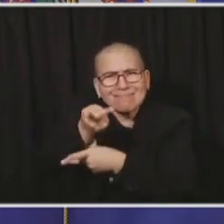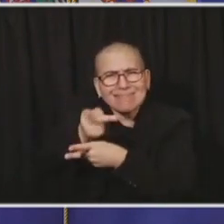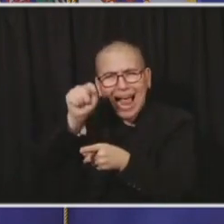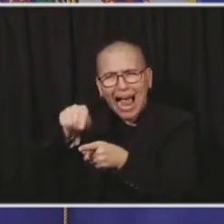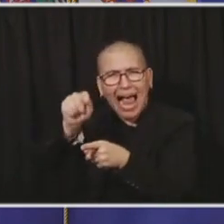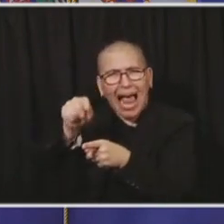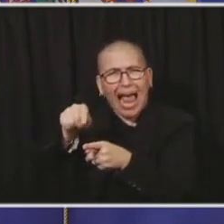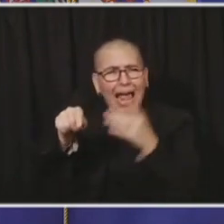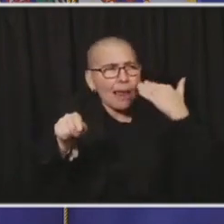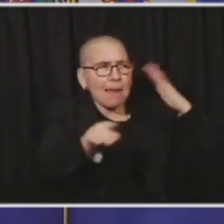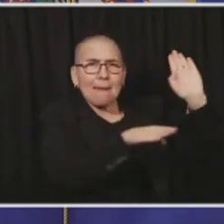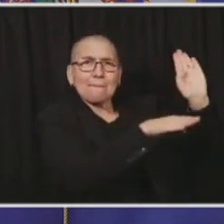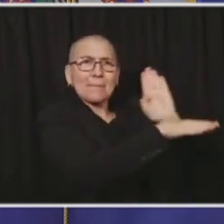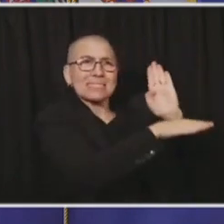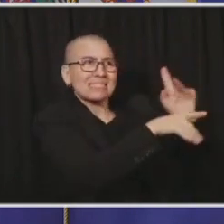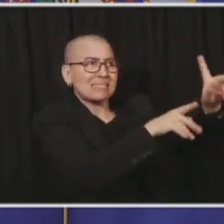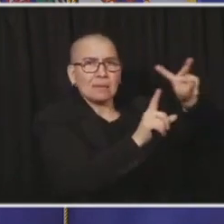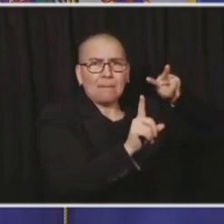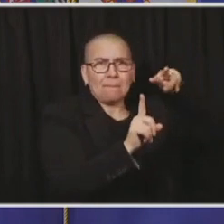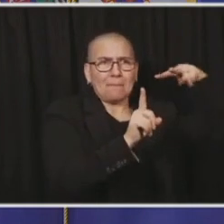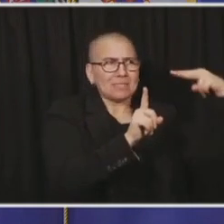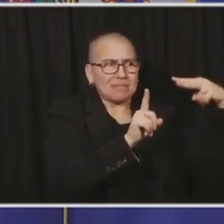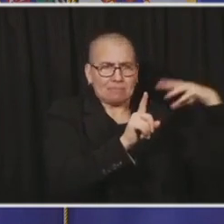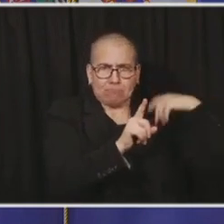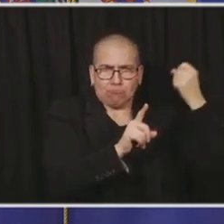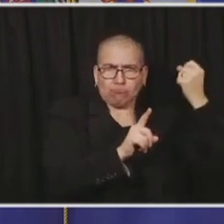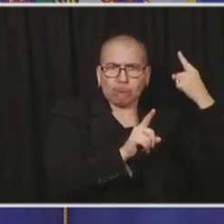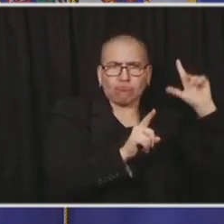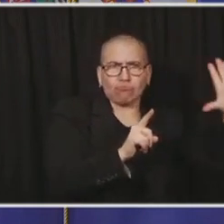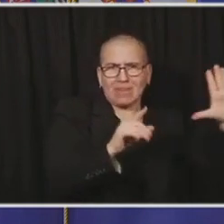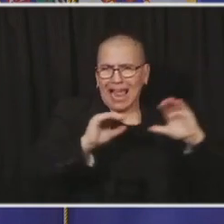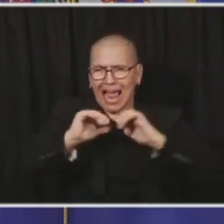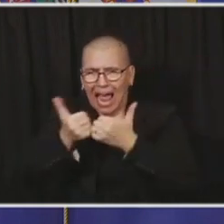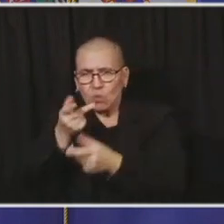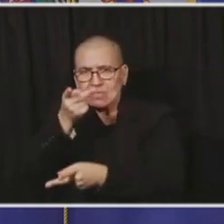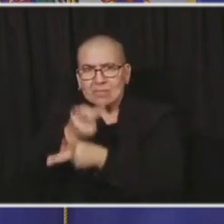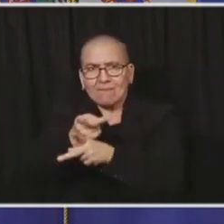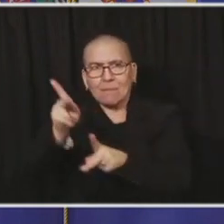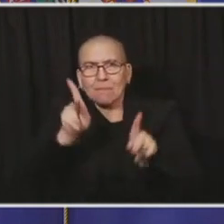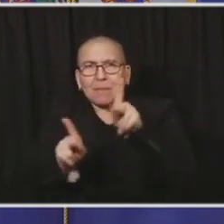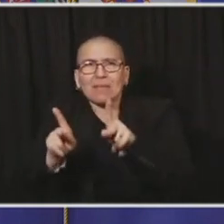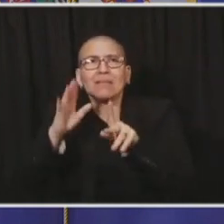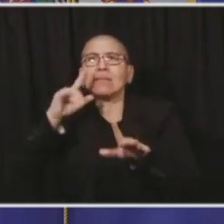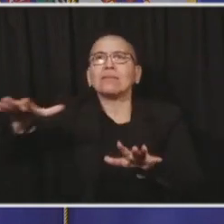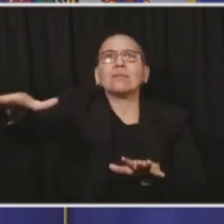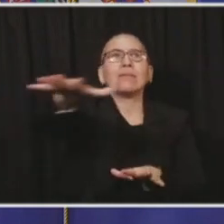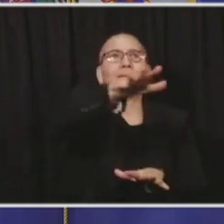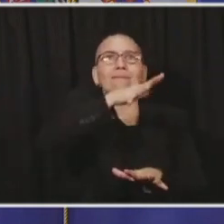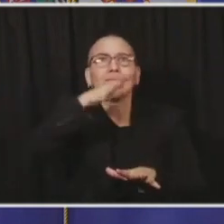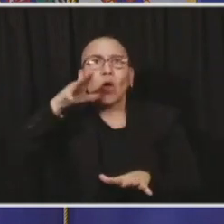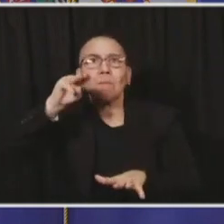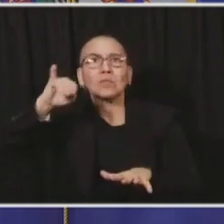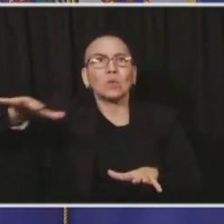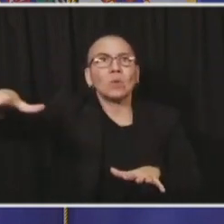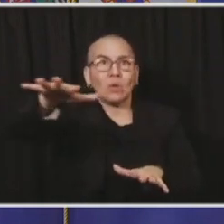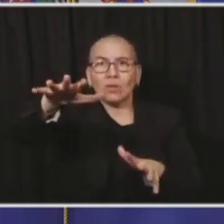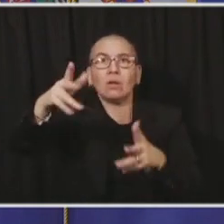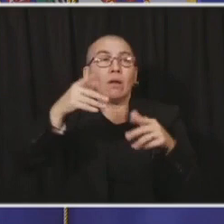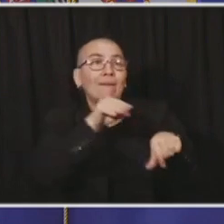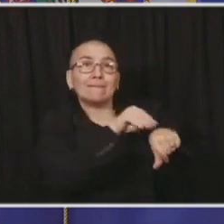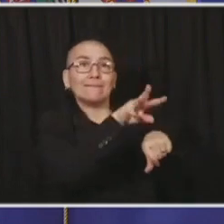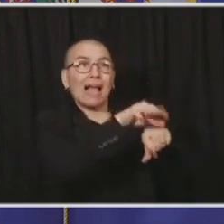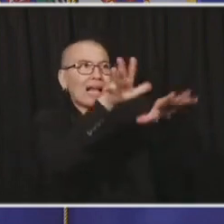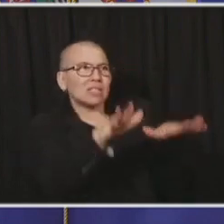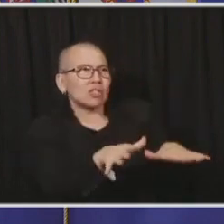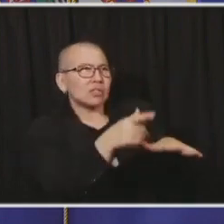what it takes to deliver in rural America, and he has been there as an advisor. He's also been then someone who's asked us to question all of our assumptions.